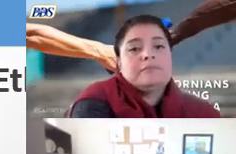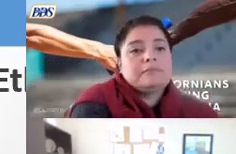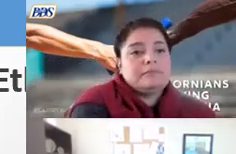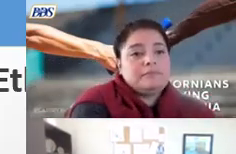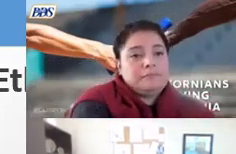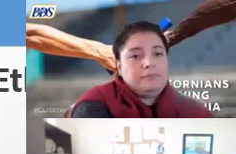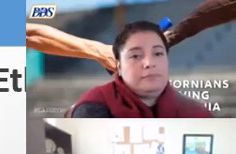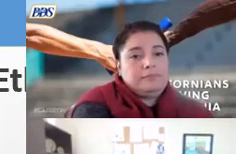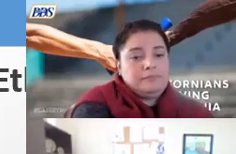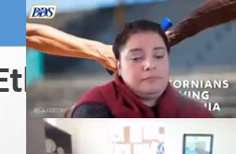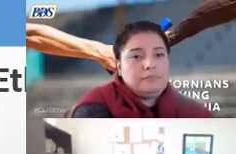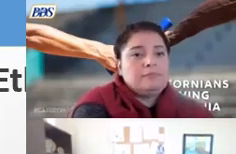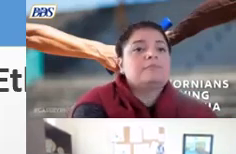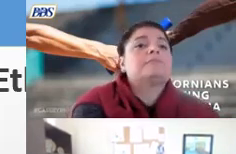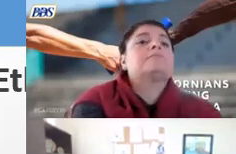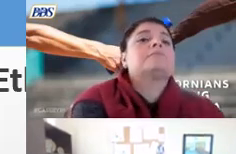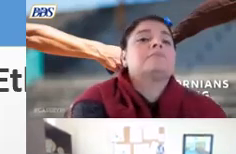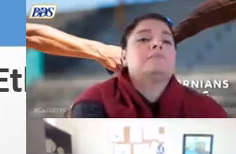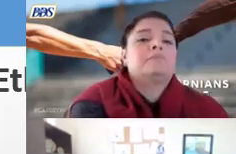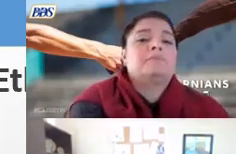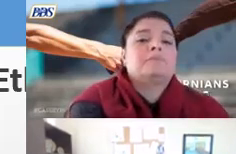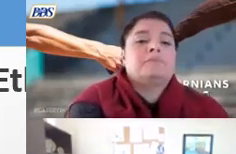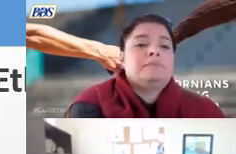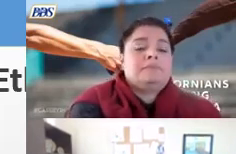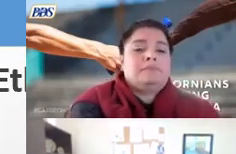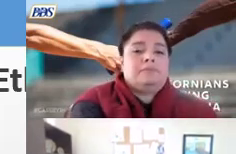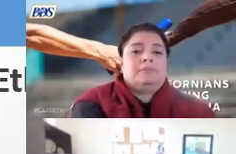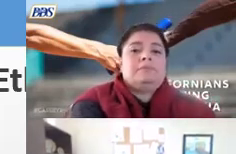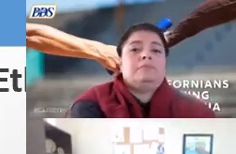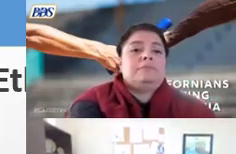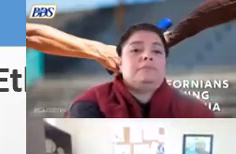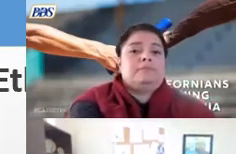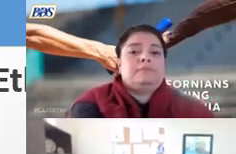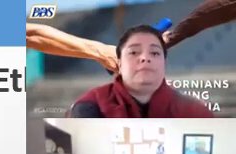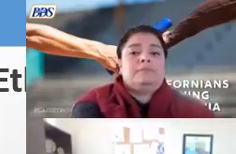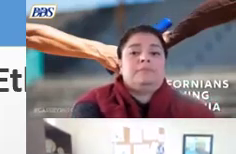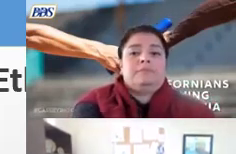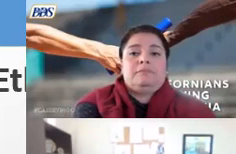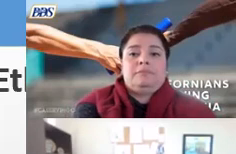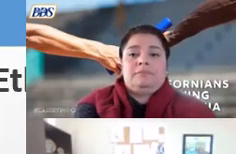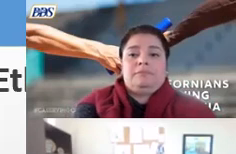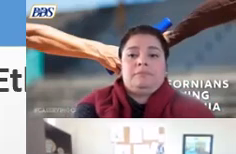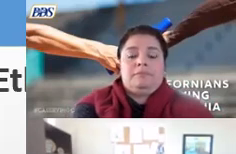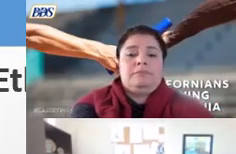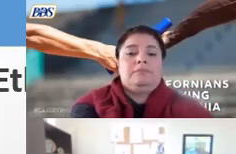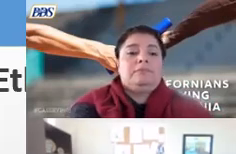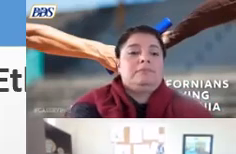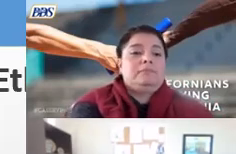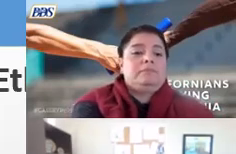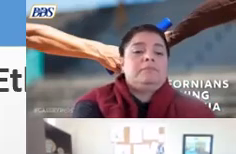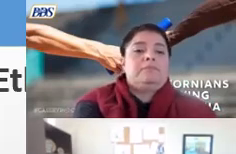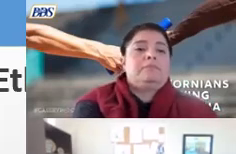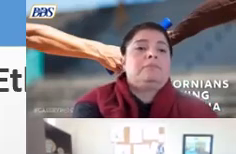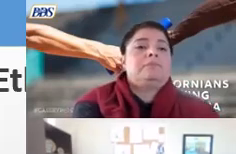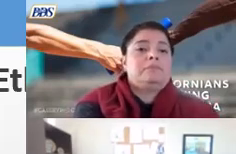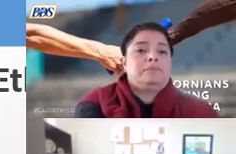ethnicity access these services and we see that for supported living uh there is a disproportionate access or